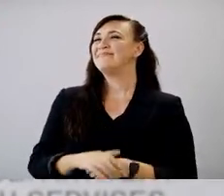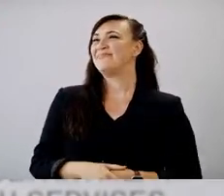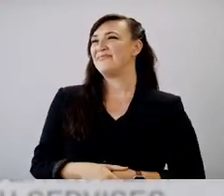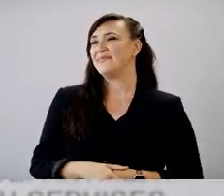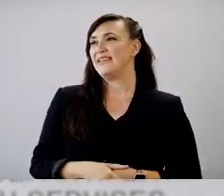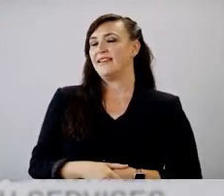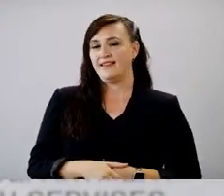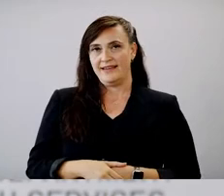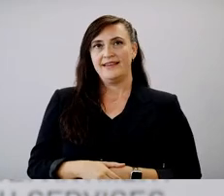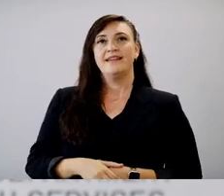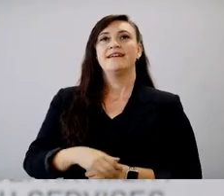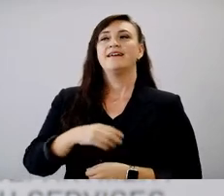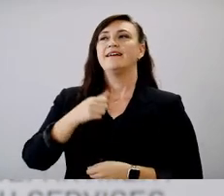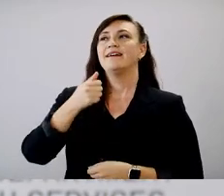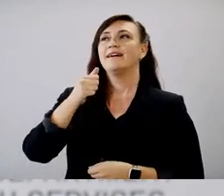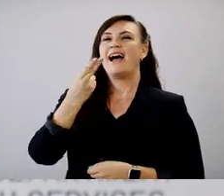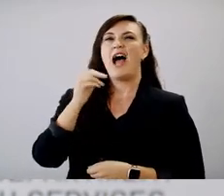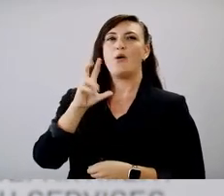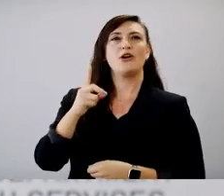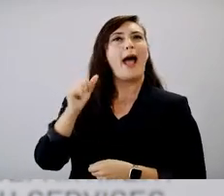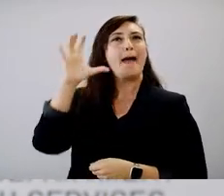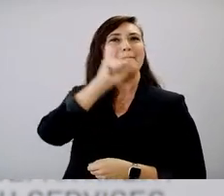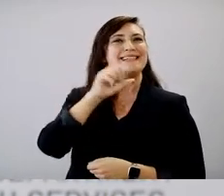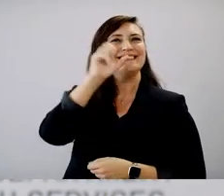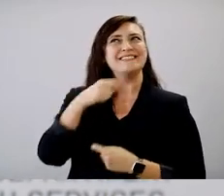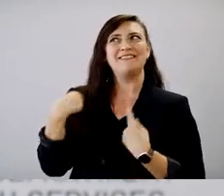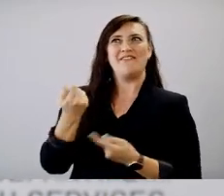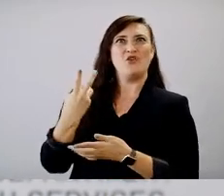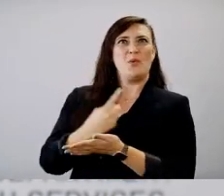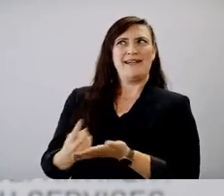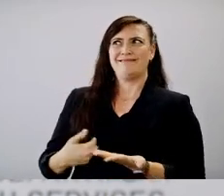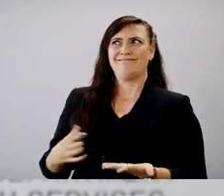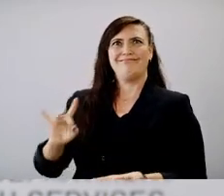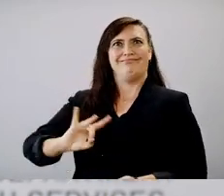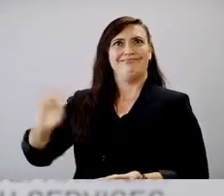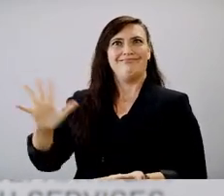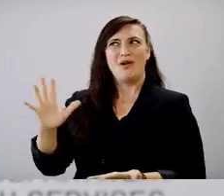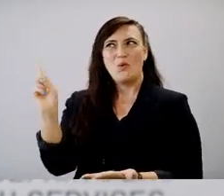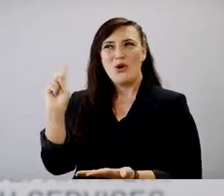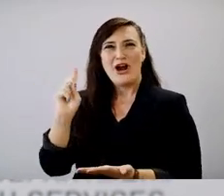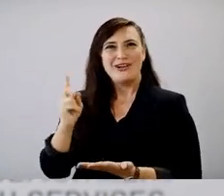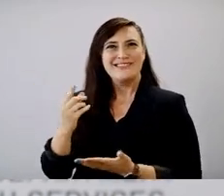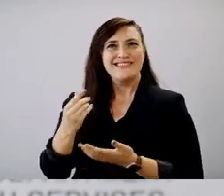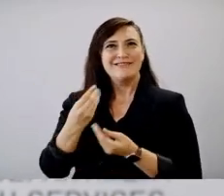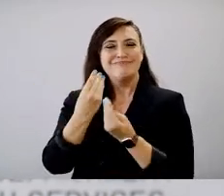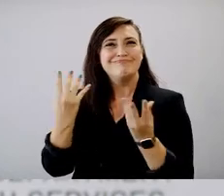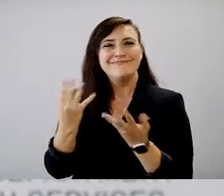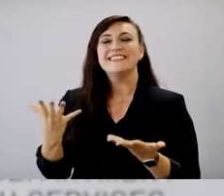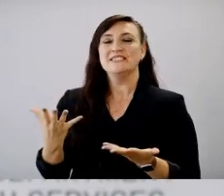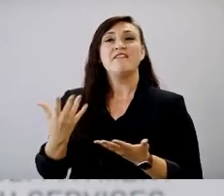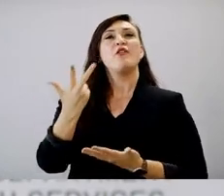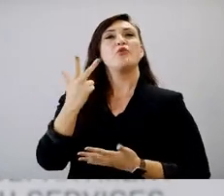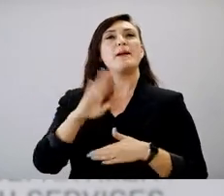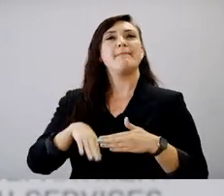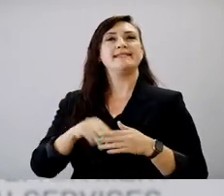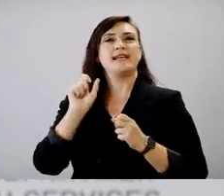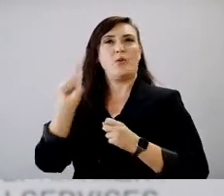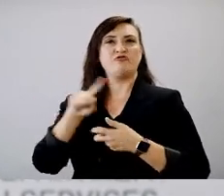go. Well, I missed us the last couple of weeks. It's been awful. So, um, I have three basic questions.